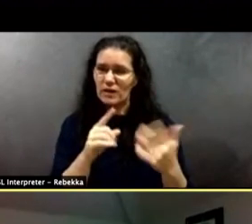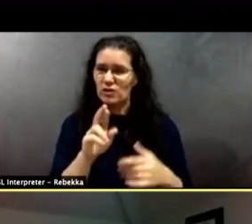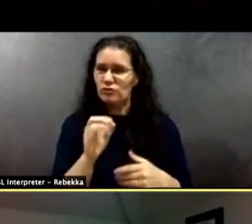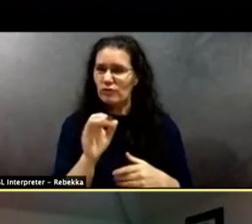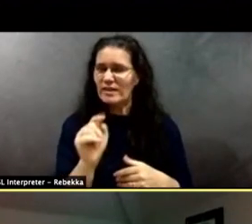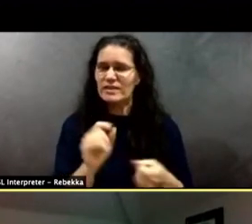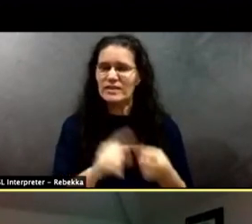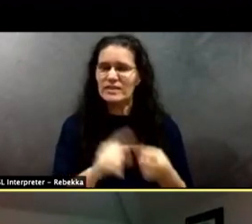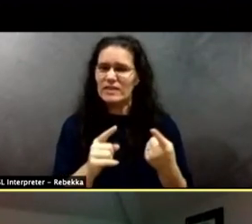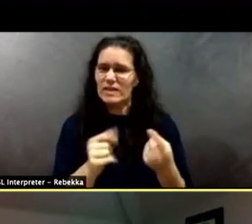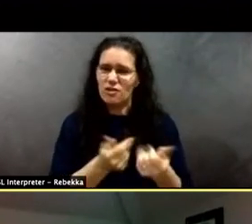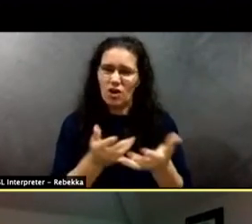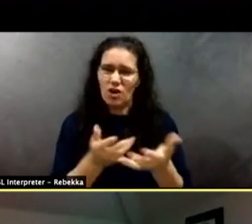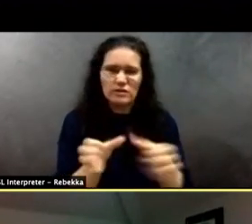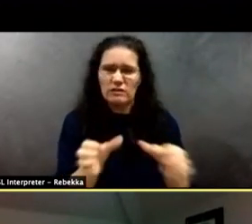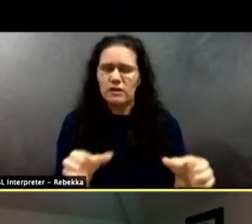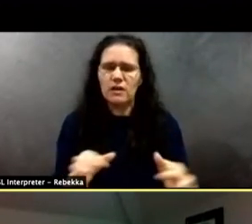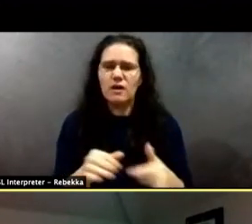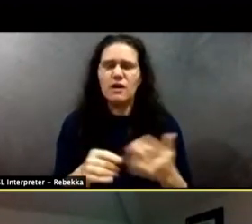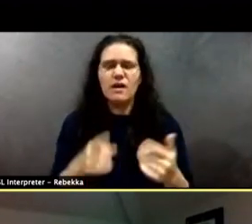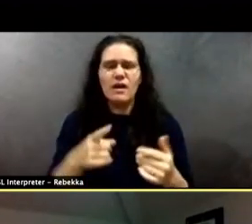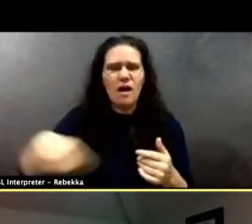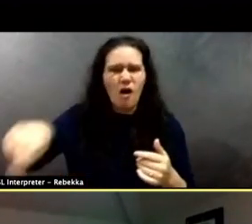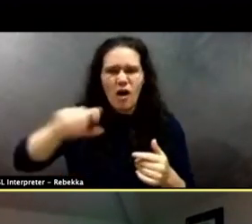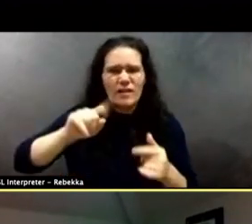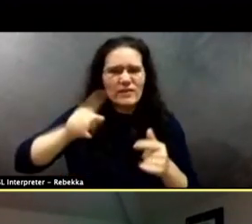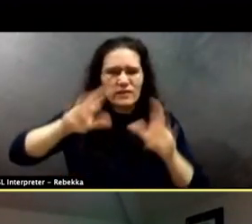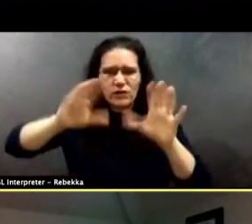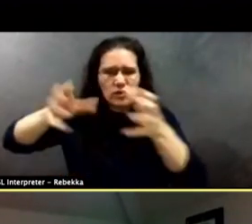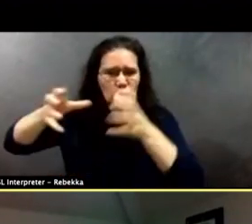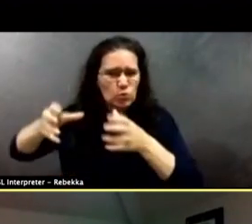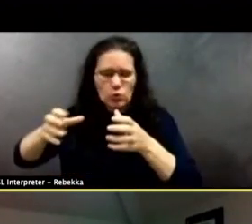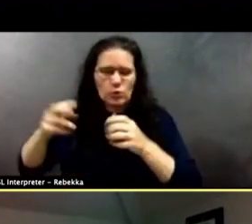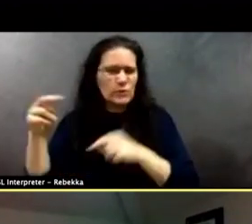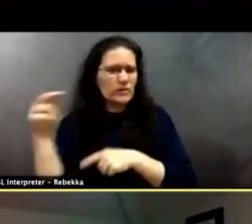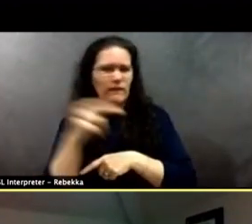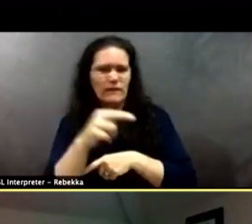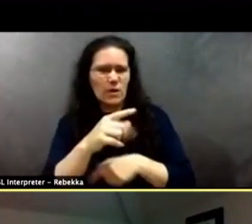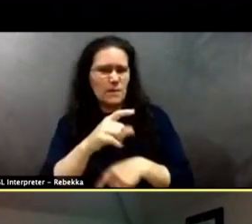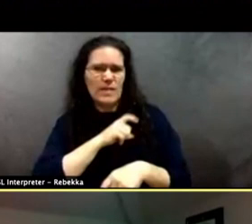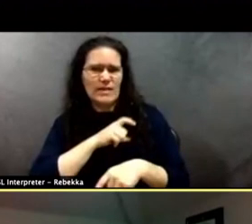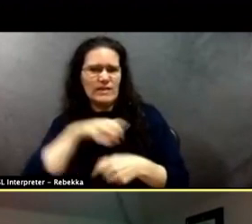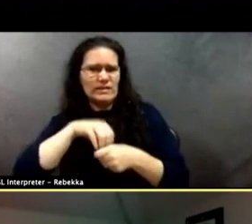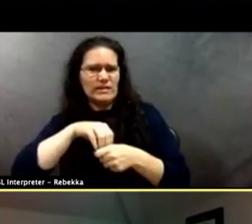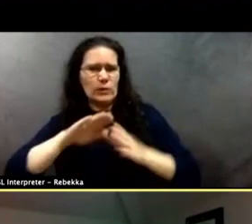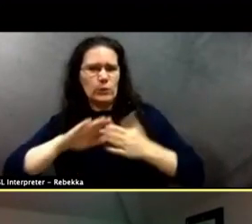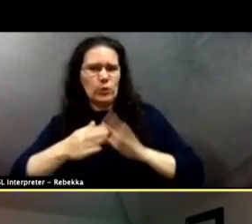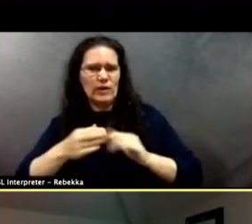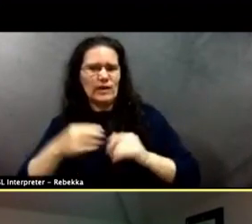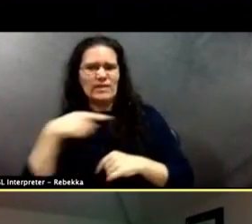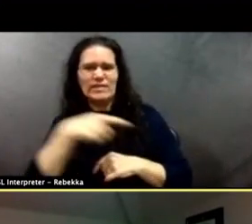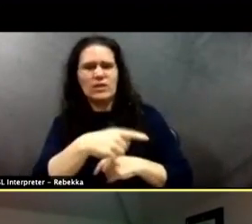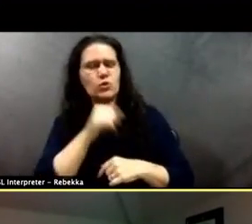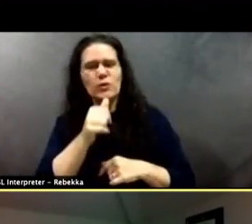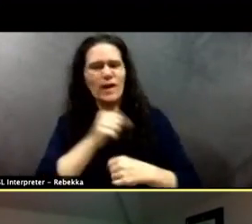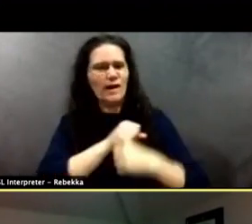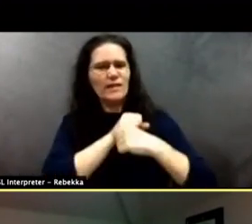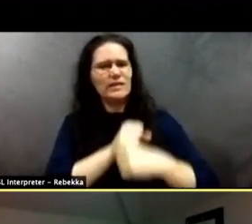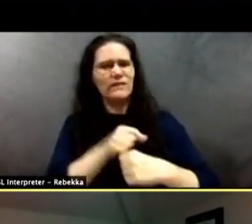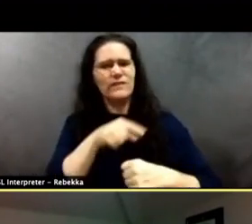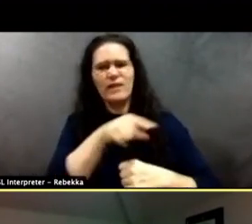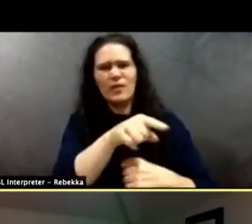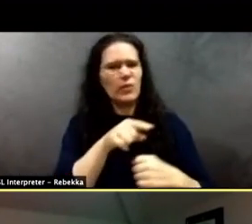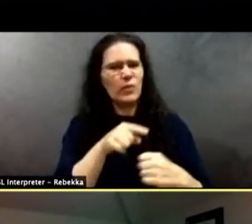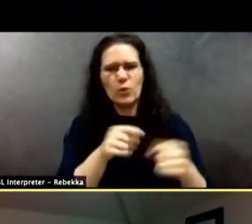all issued retractions stating that these views were not they weren't defensible and they didn't represent the